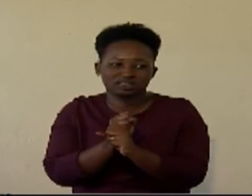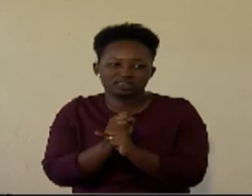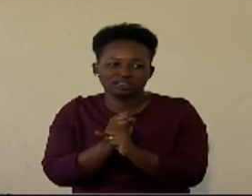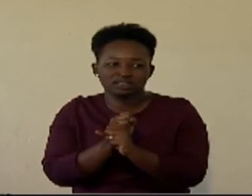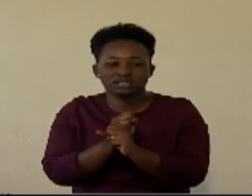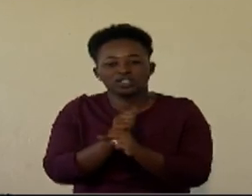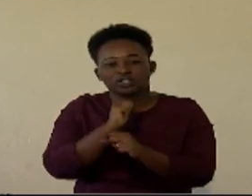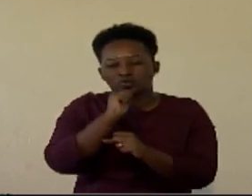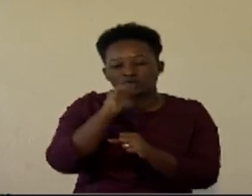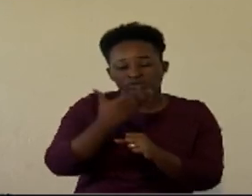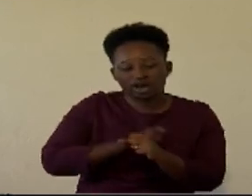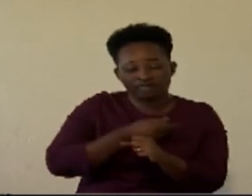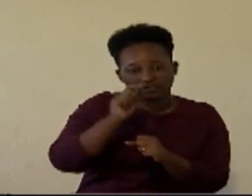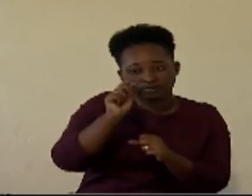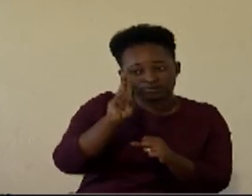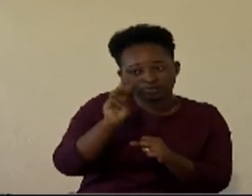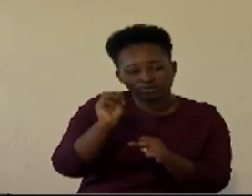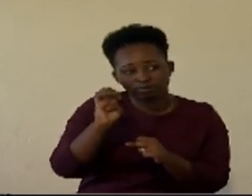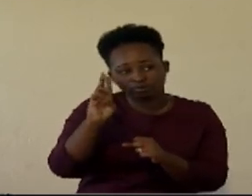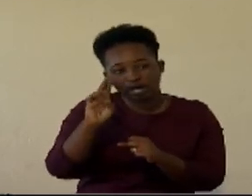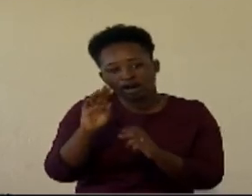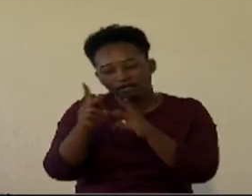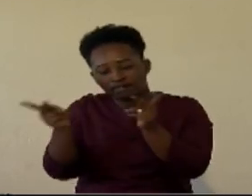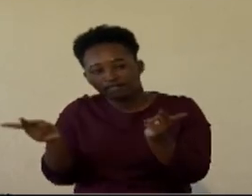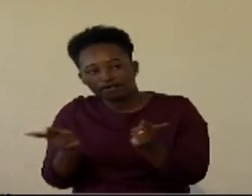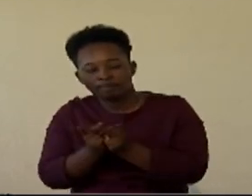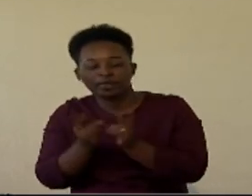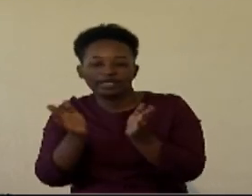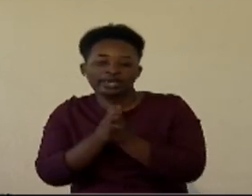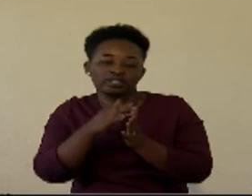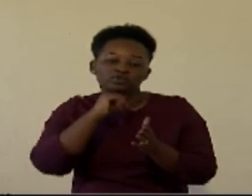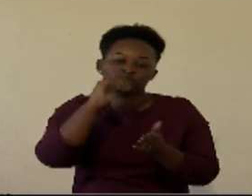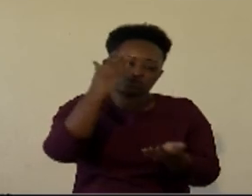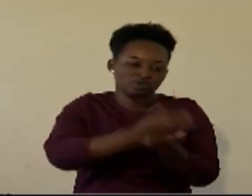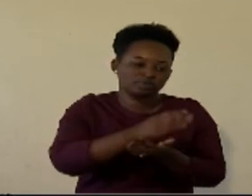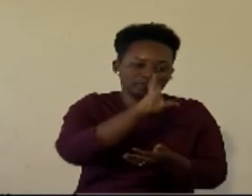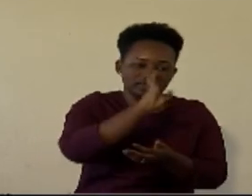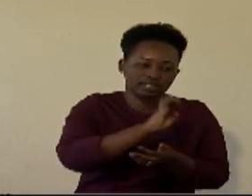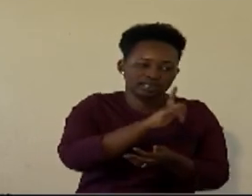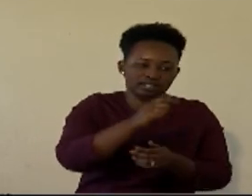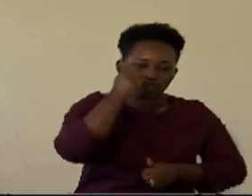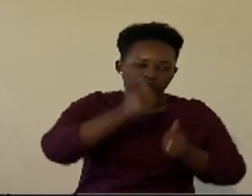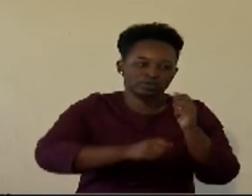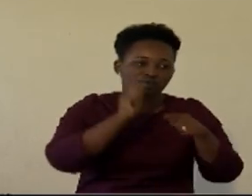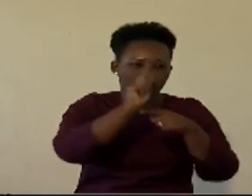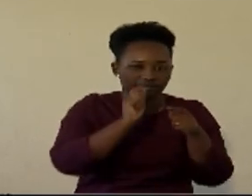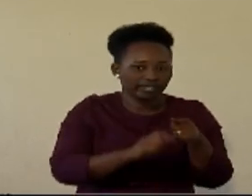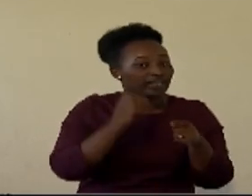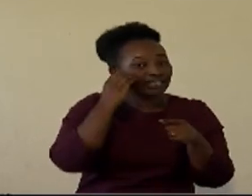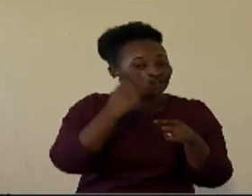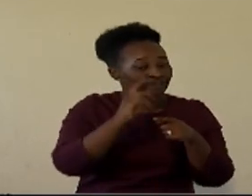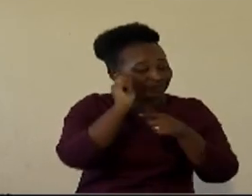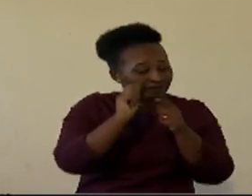don't have a tumor forming at the same time don't stop cells from dividing divide you have an error we clear you out